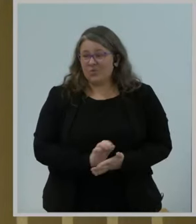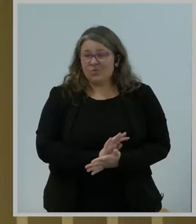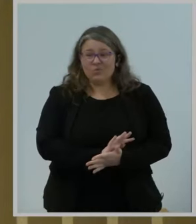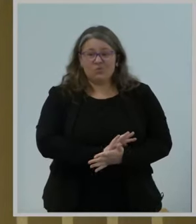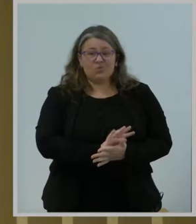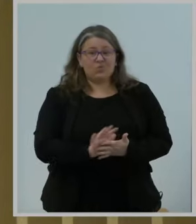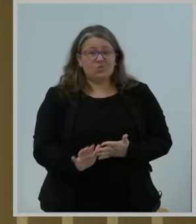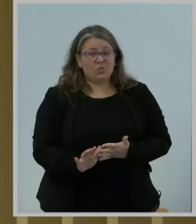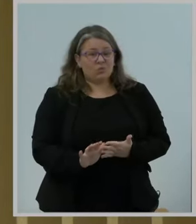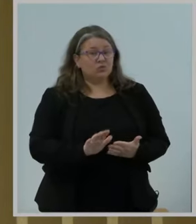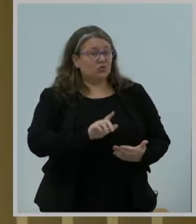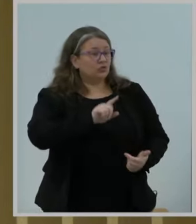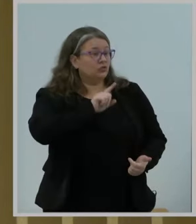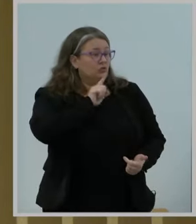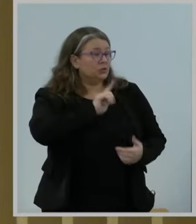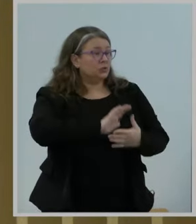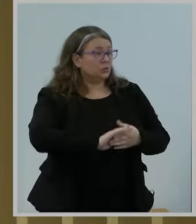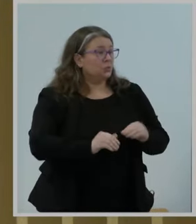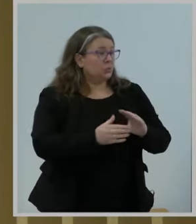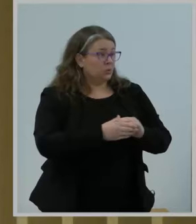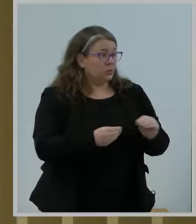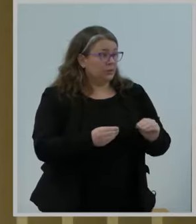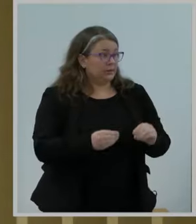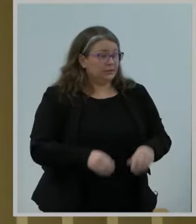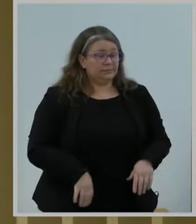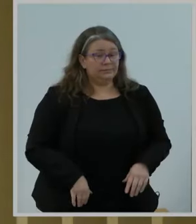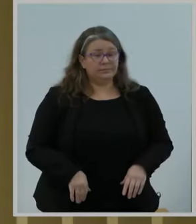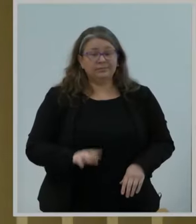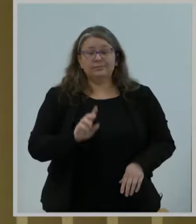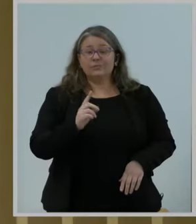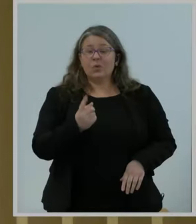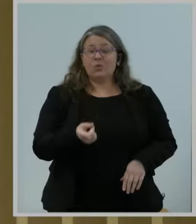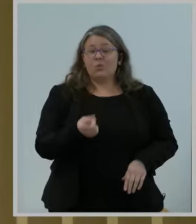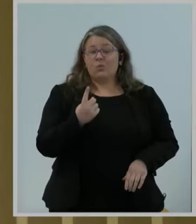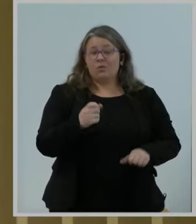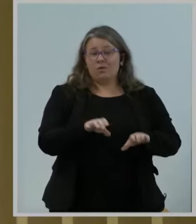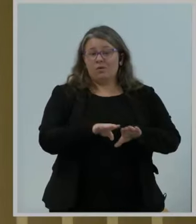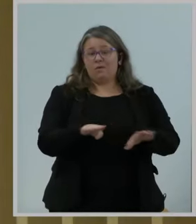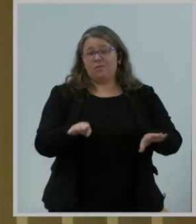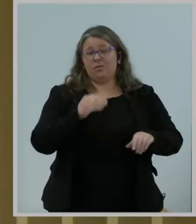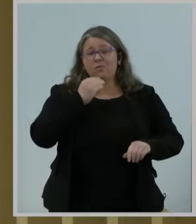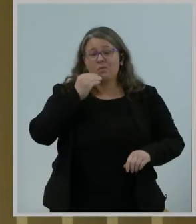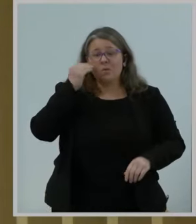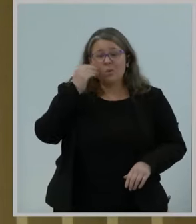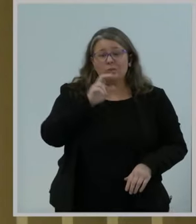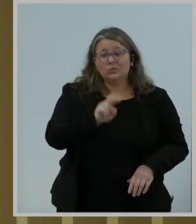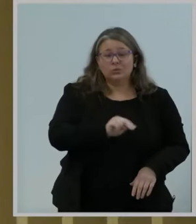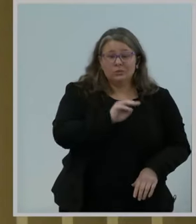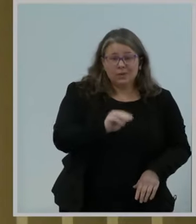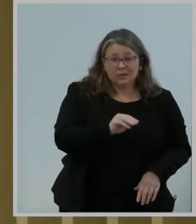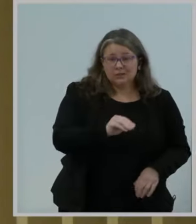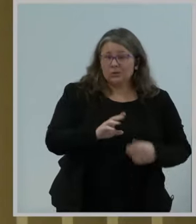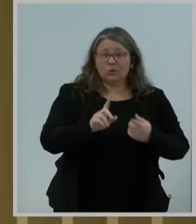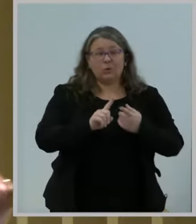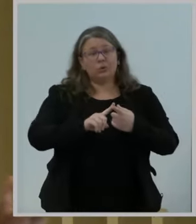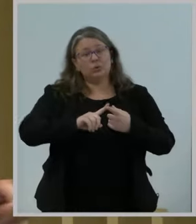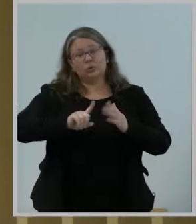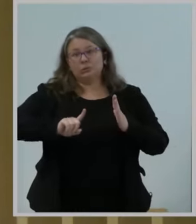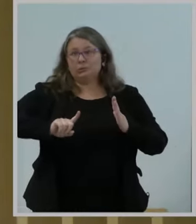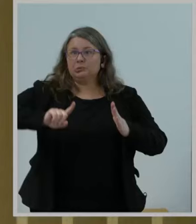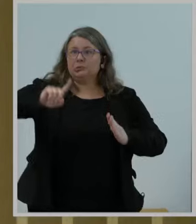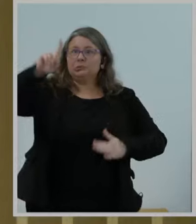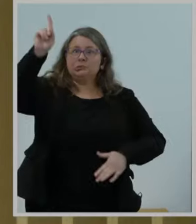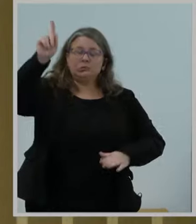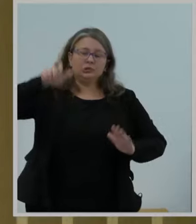And so from single story Pueblos in New Mexico to the high rise skyscrapers of New York, family